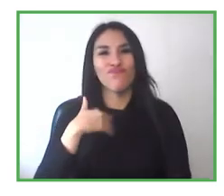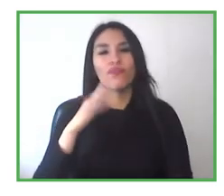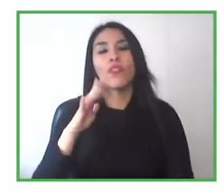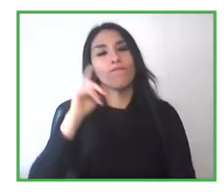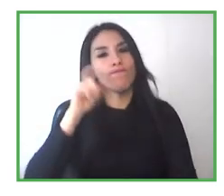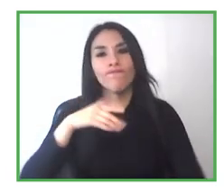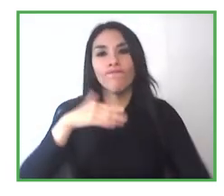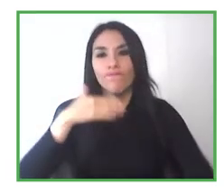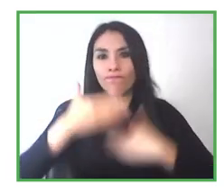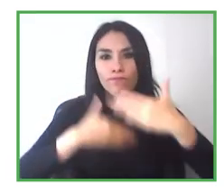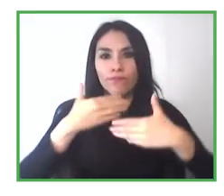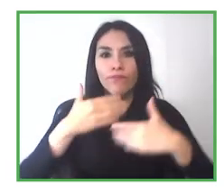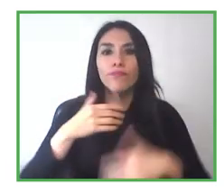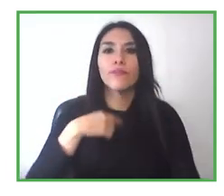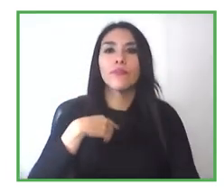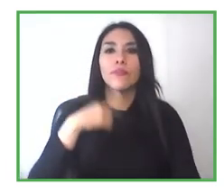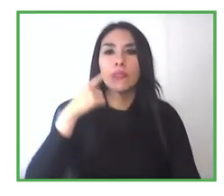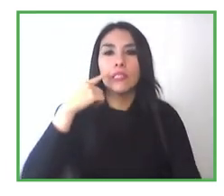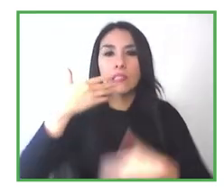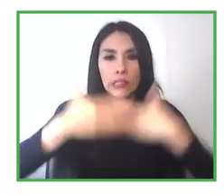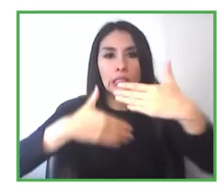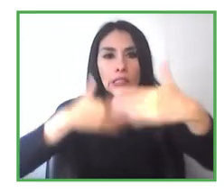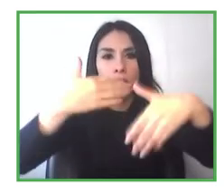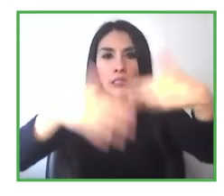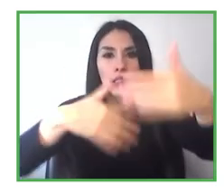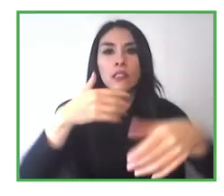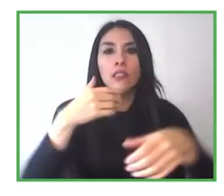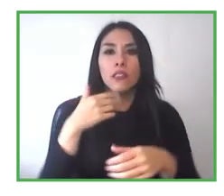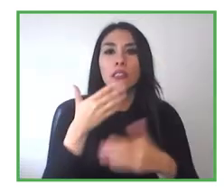disabilities and the head of the office.